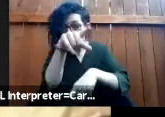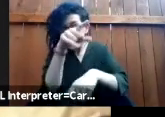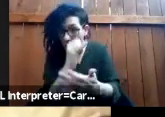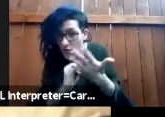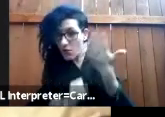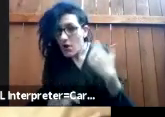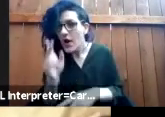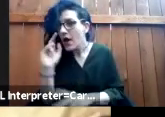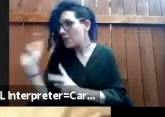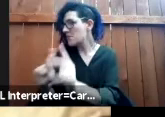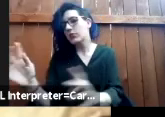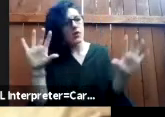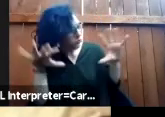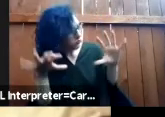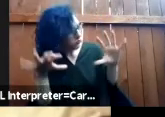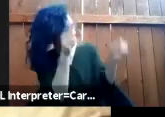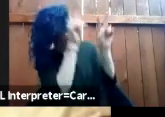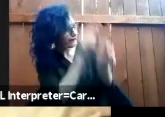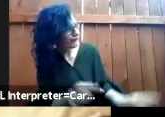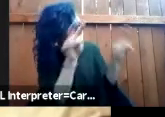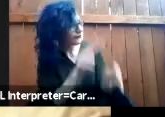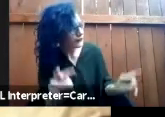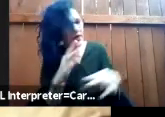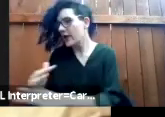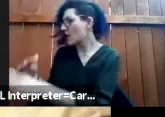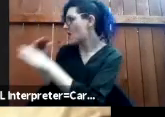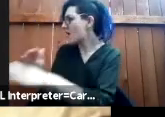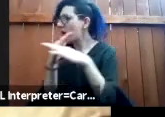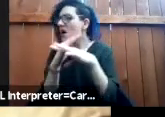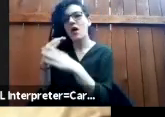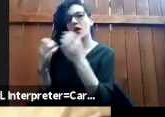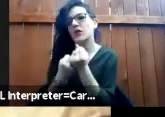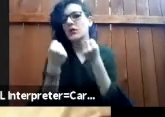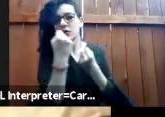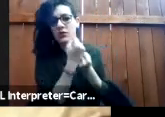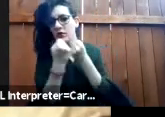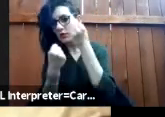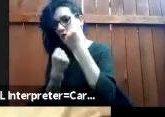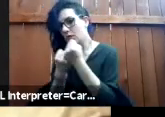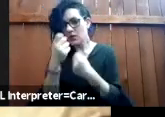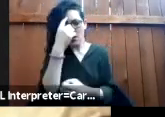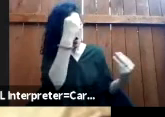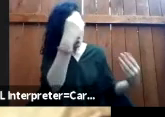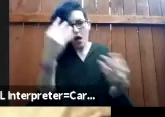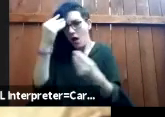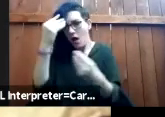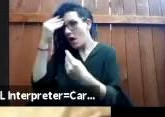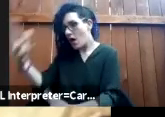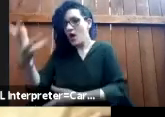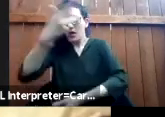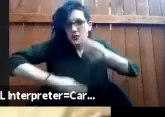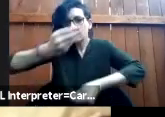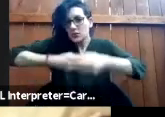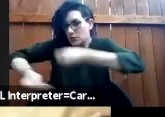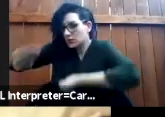getting together and organizing and like defending each other and taking care of each other and telling our stories that the system often